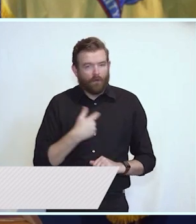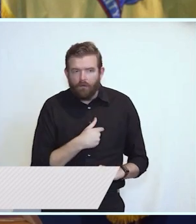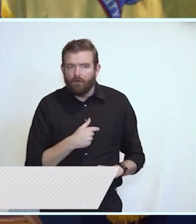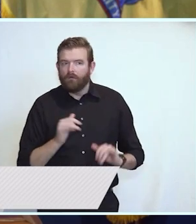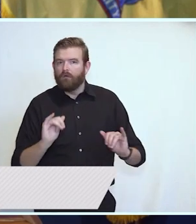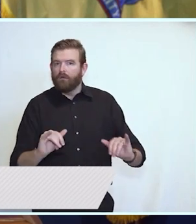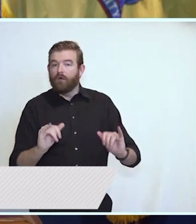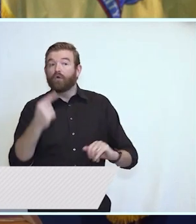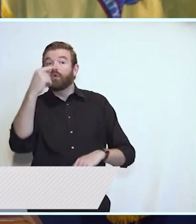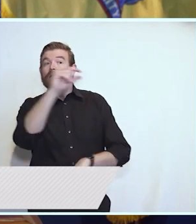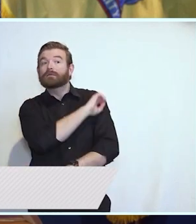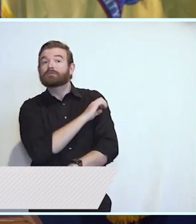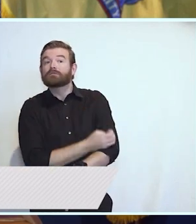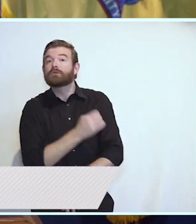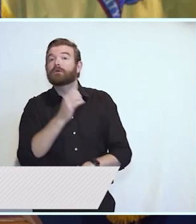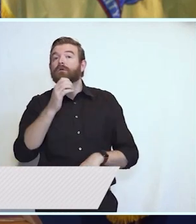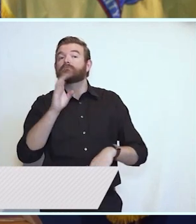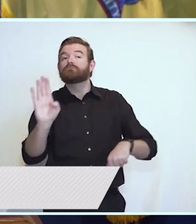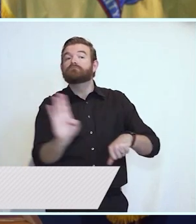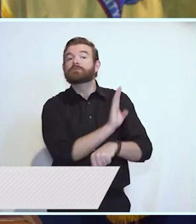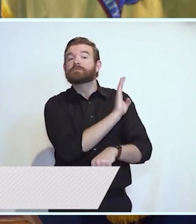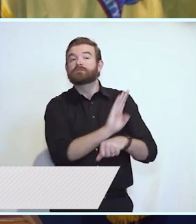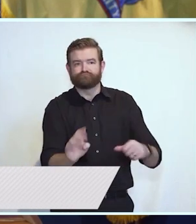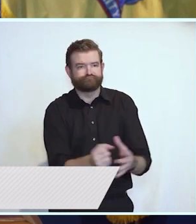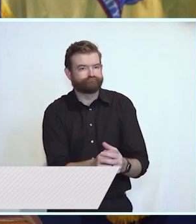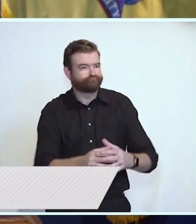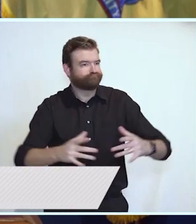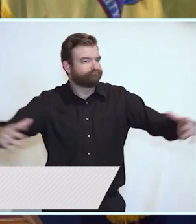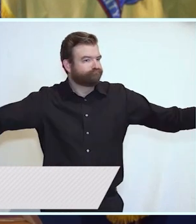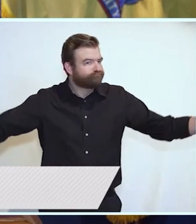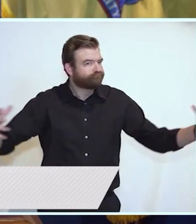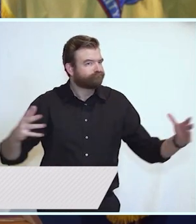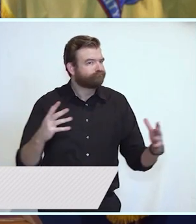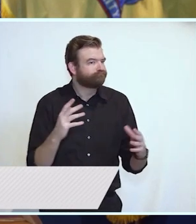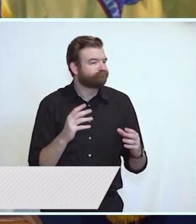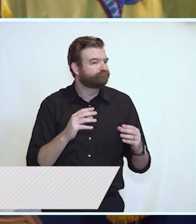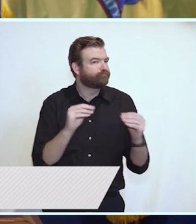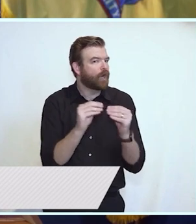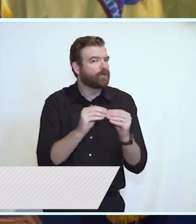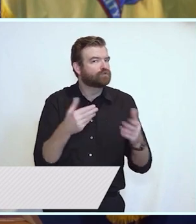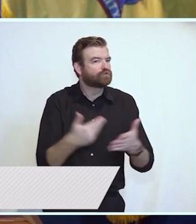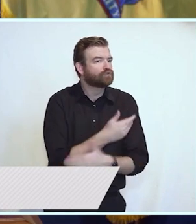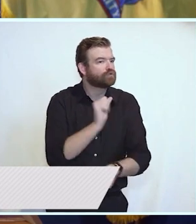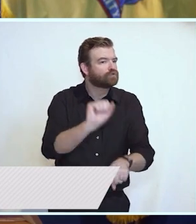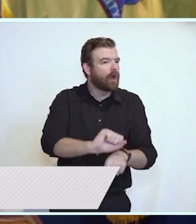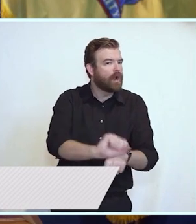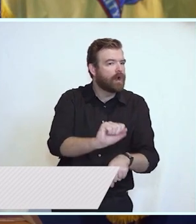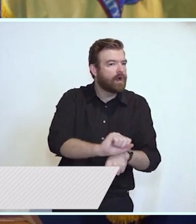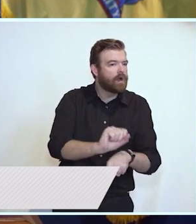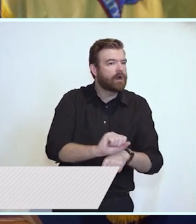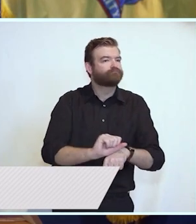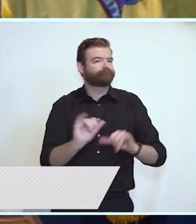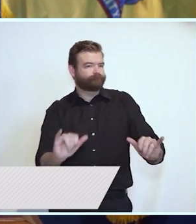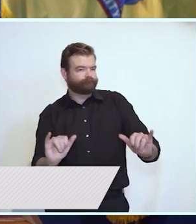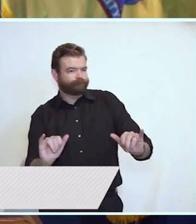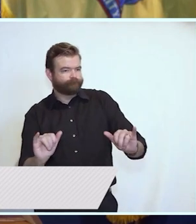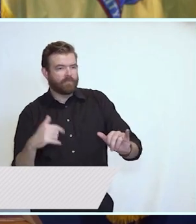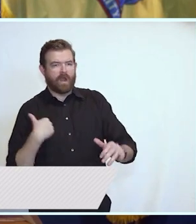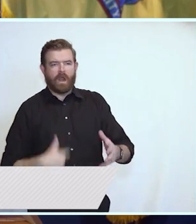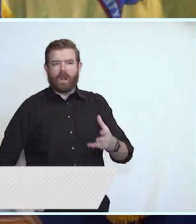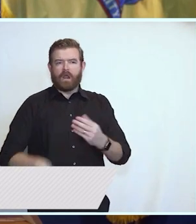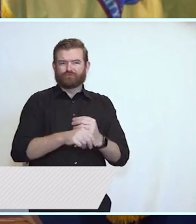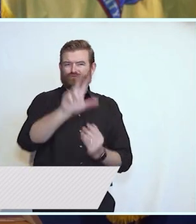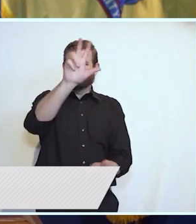sector where by the way we added more than 3,000 jobs last year in that sector alone or on movie and television